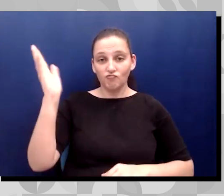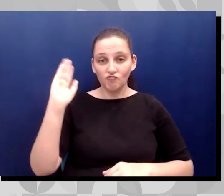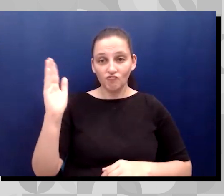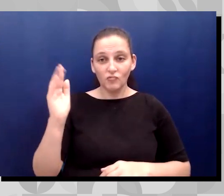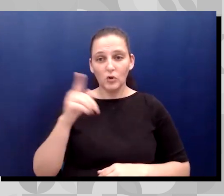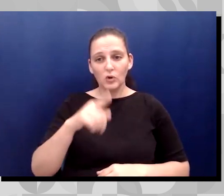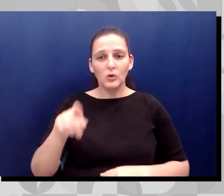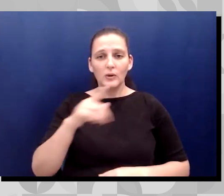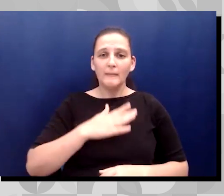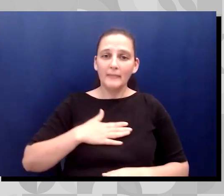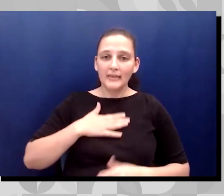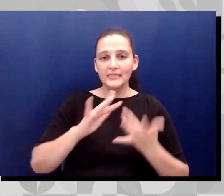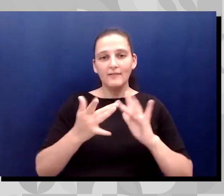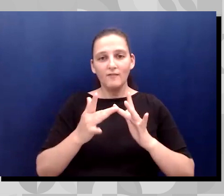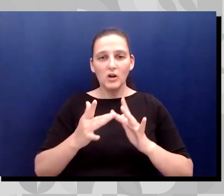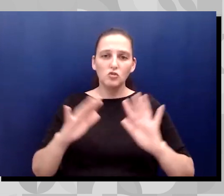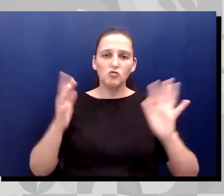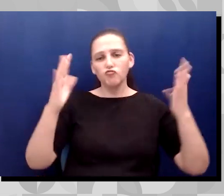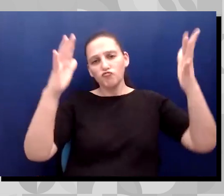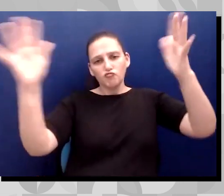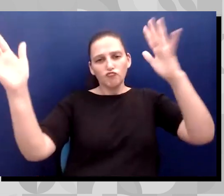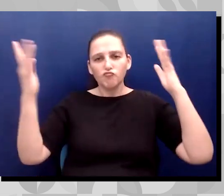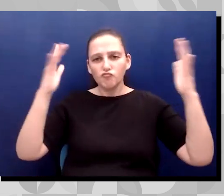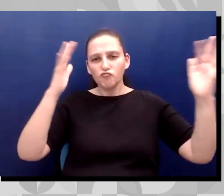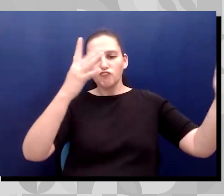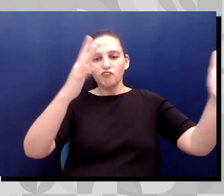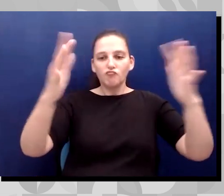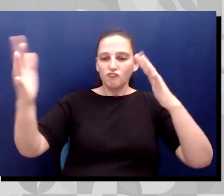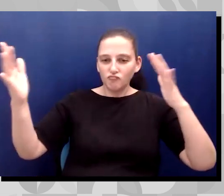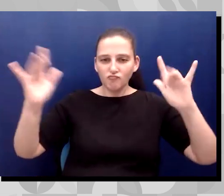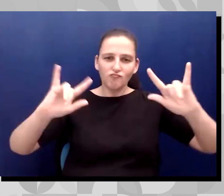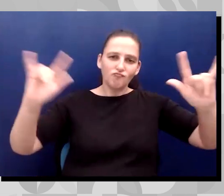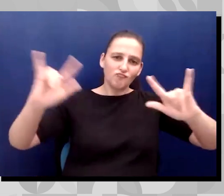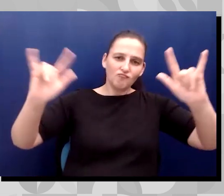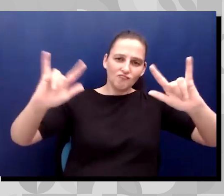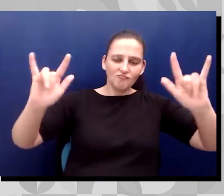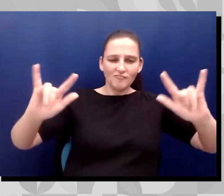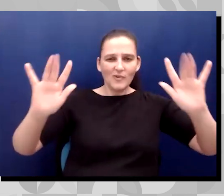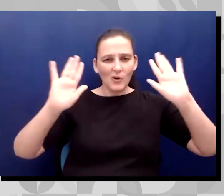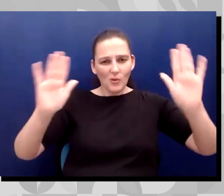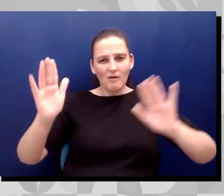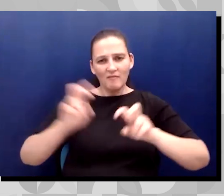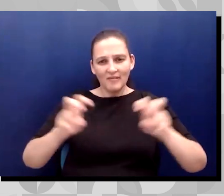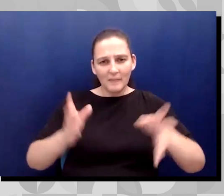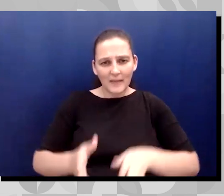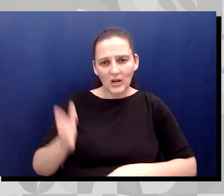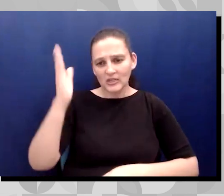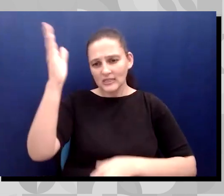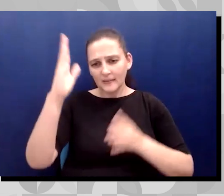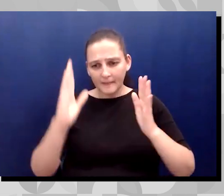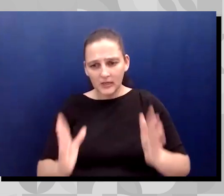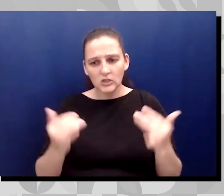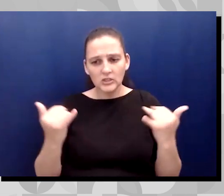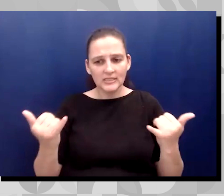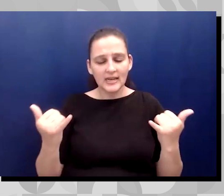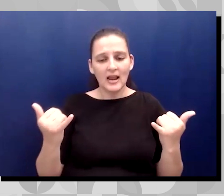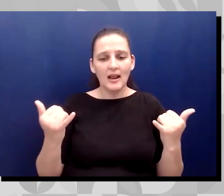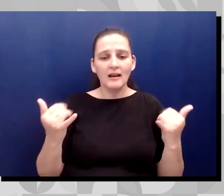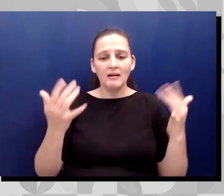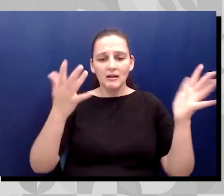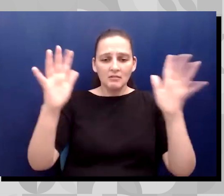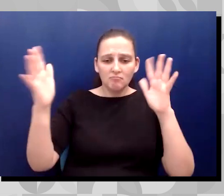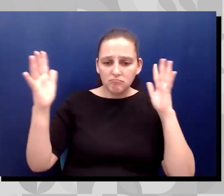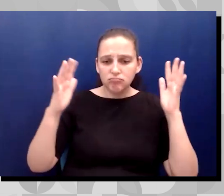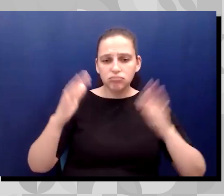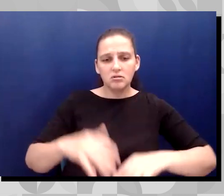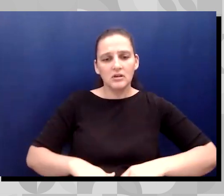round of applause, uh, and some love to our wonderful panelists today and our speakers. Um, and just a big, big, big